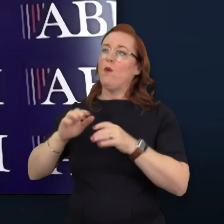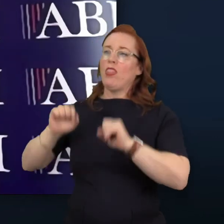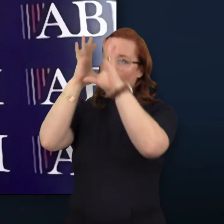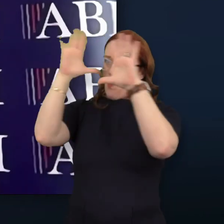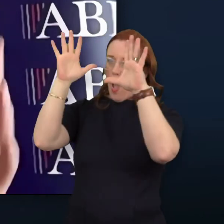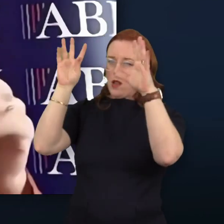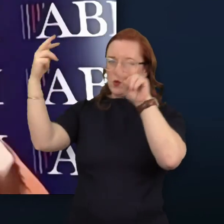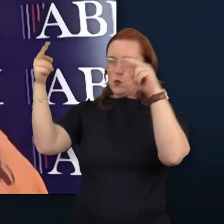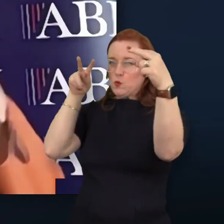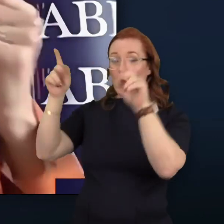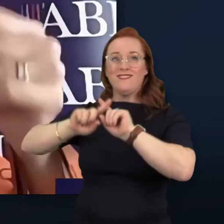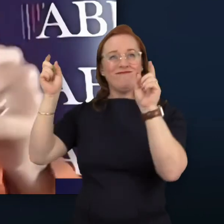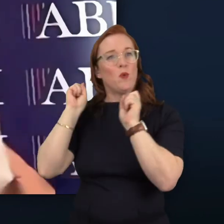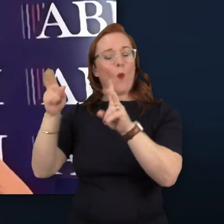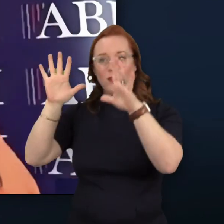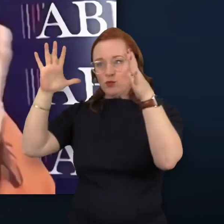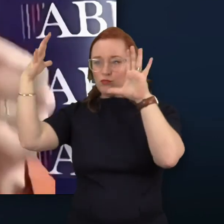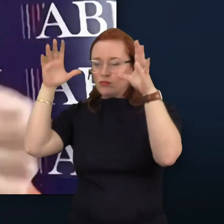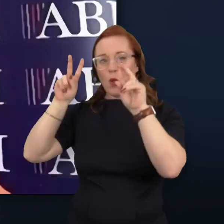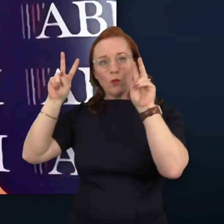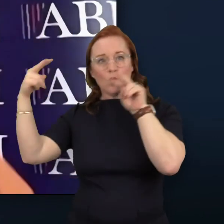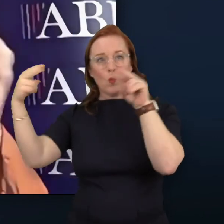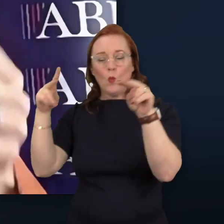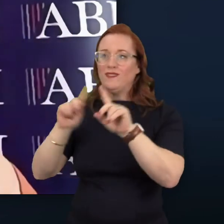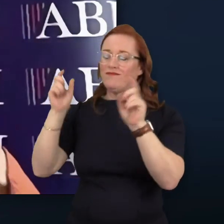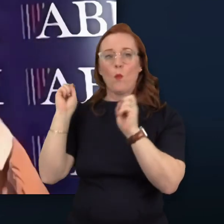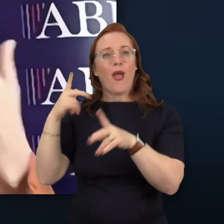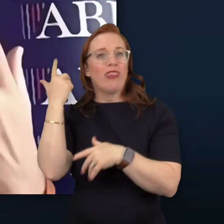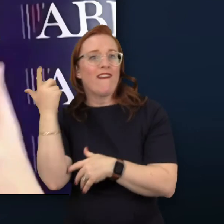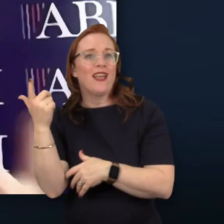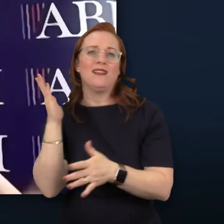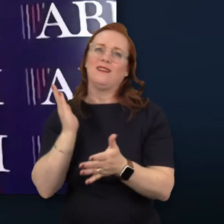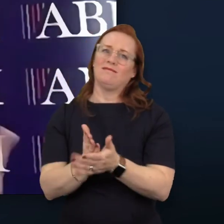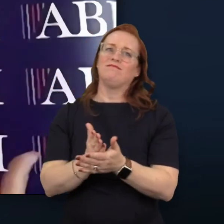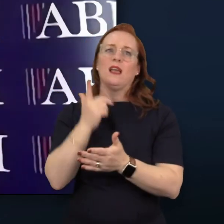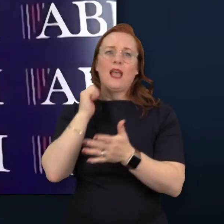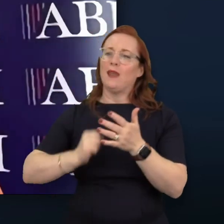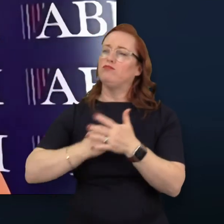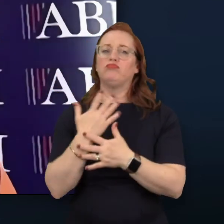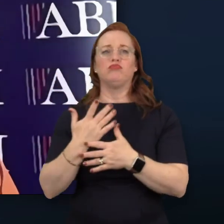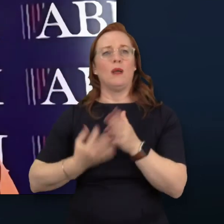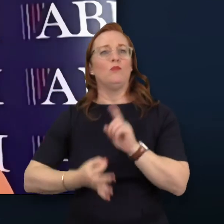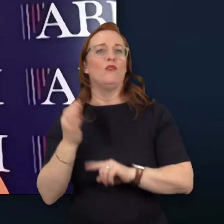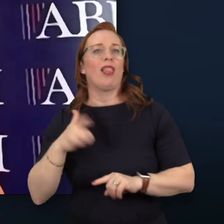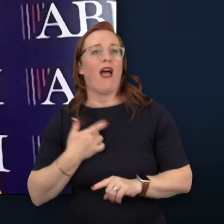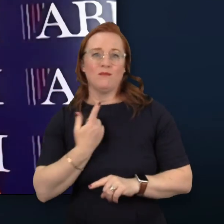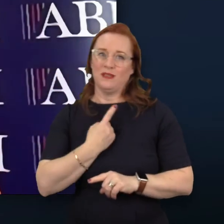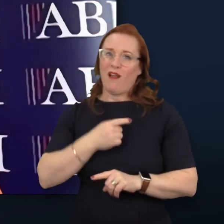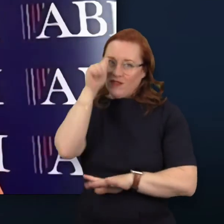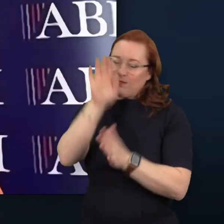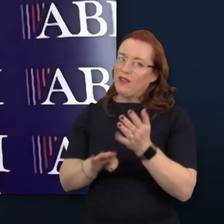different way and think about the world in unconventional ways, which can really enrich your life and has enriched our family life enormously.